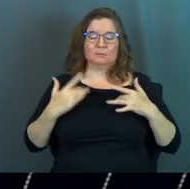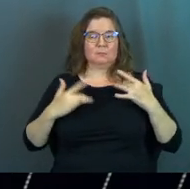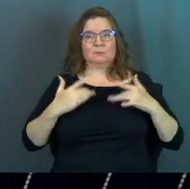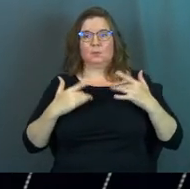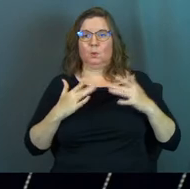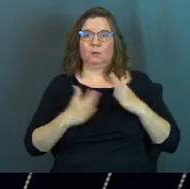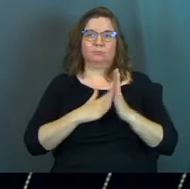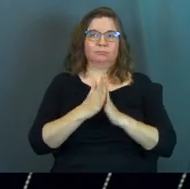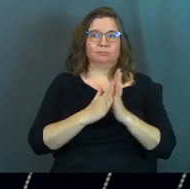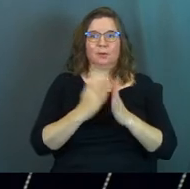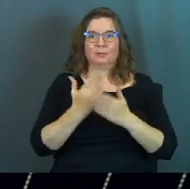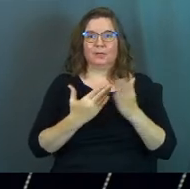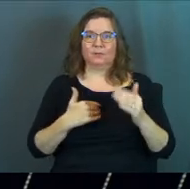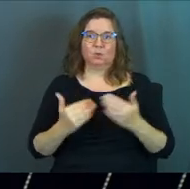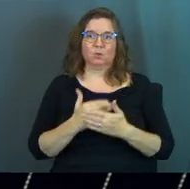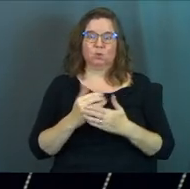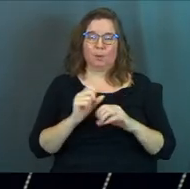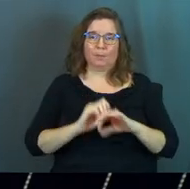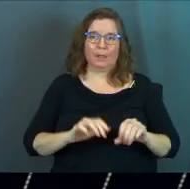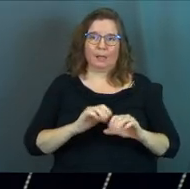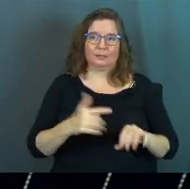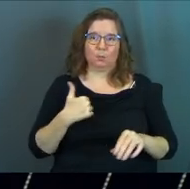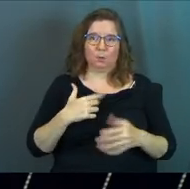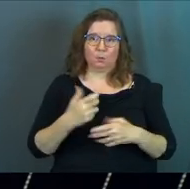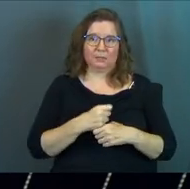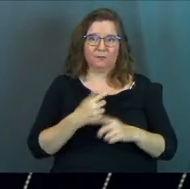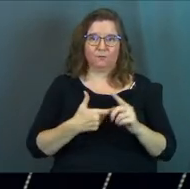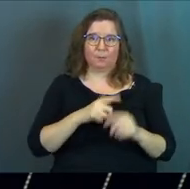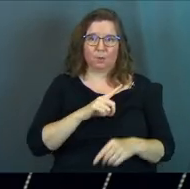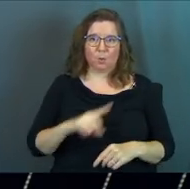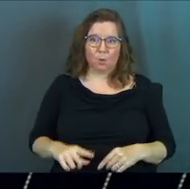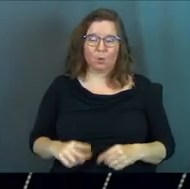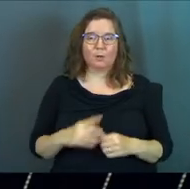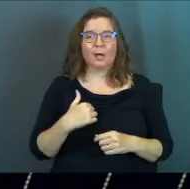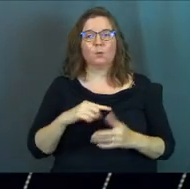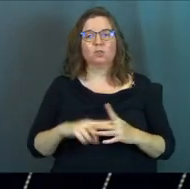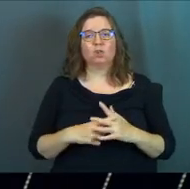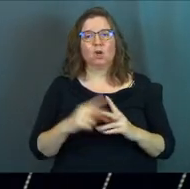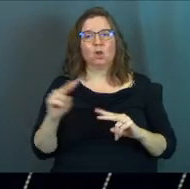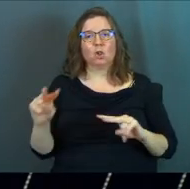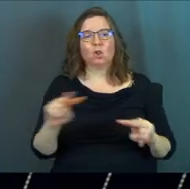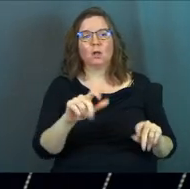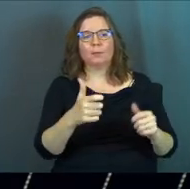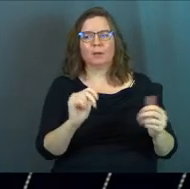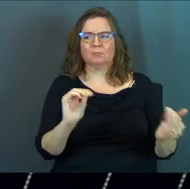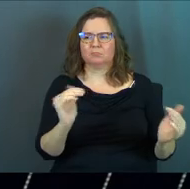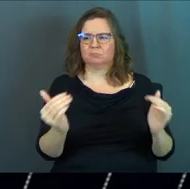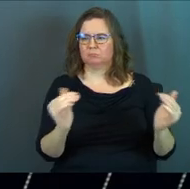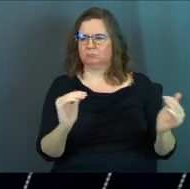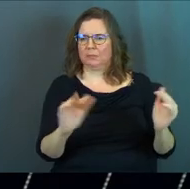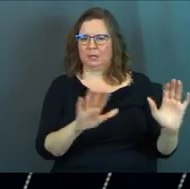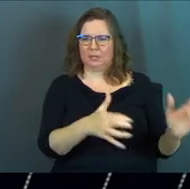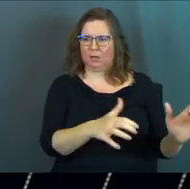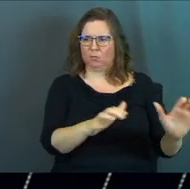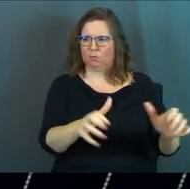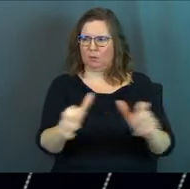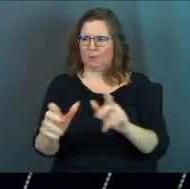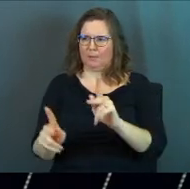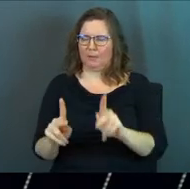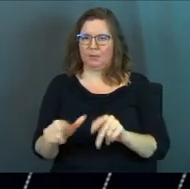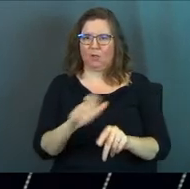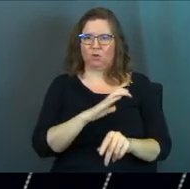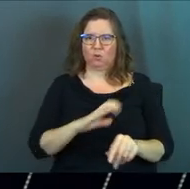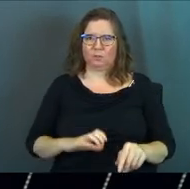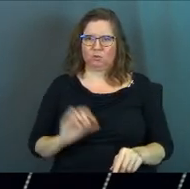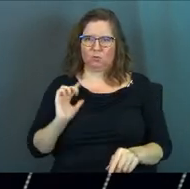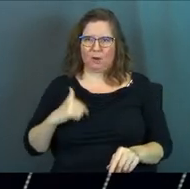about it. We got so excited about some of these new blessings that we were receiving from the Lord. And we started to look at other people. We started to categorize people around us,